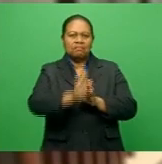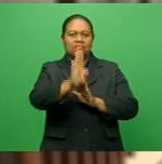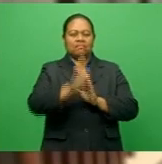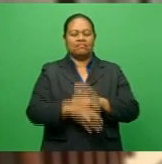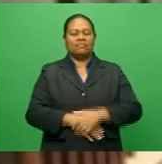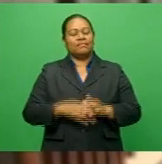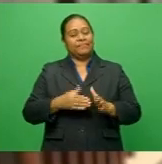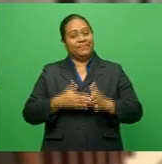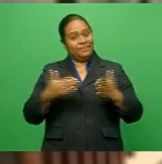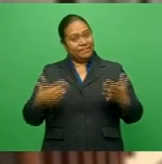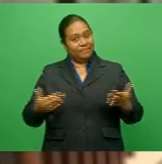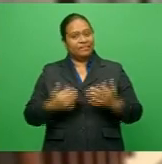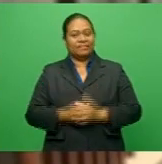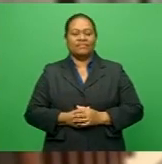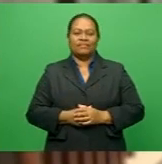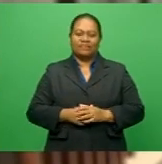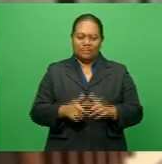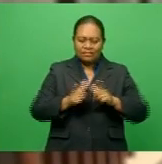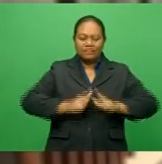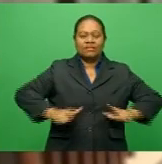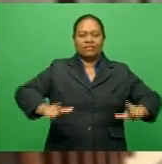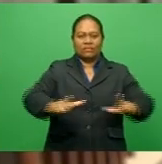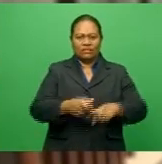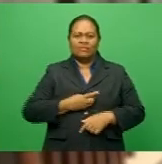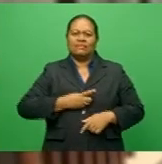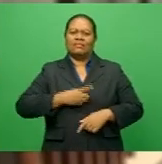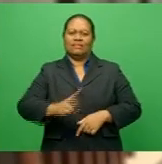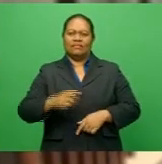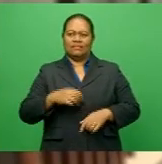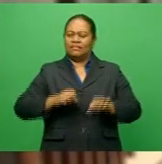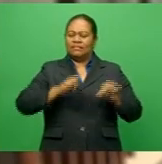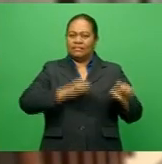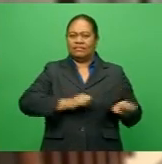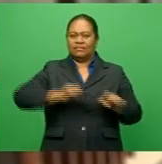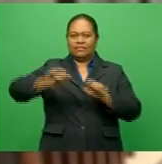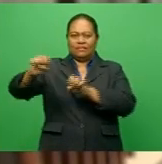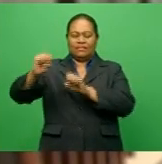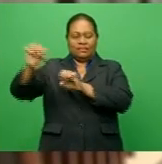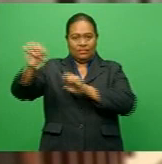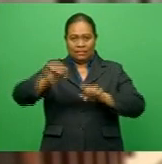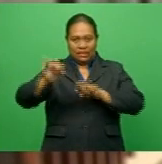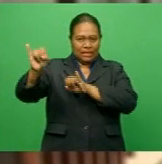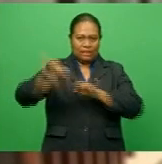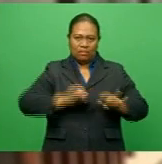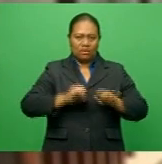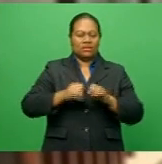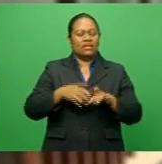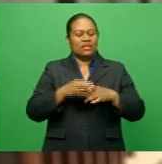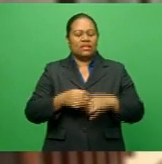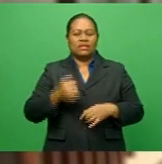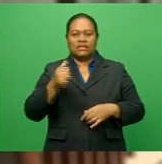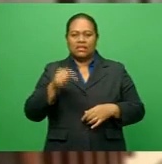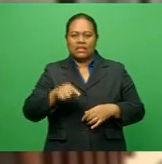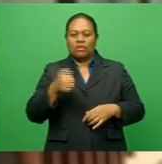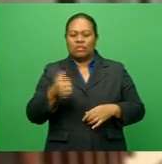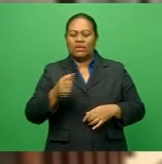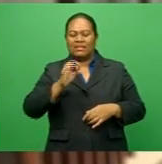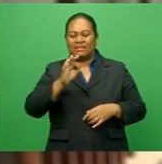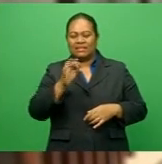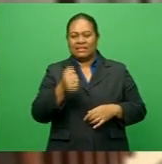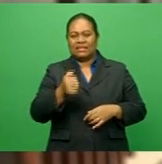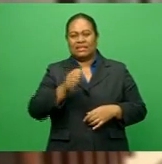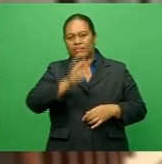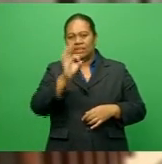Meanwhile, domestic demand, as represented by imports, increased just 0.6 percent, following September's 6